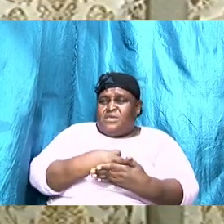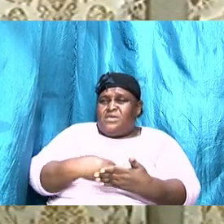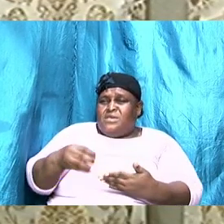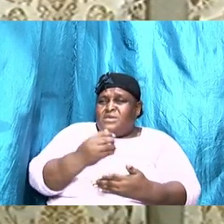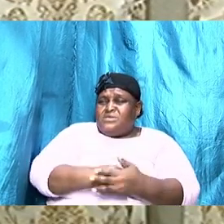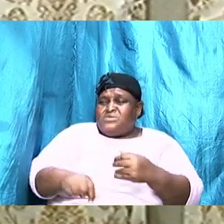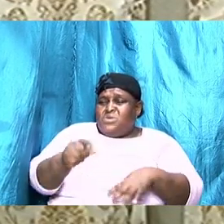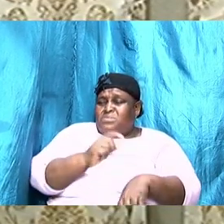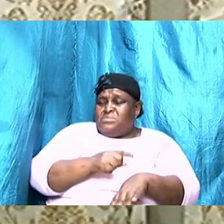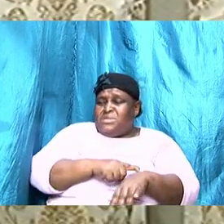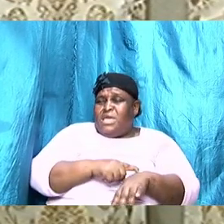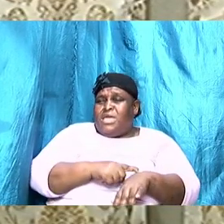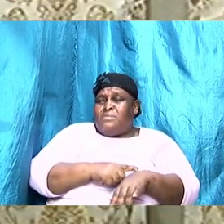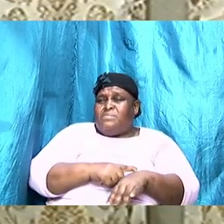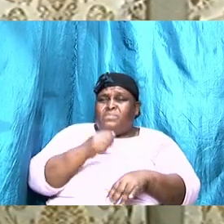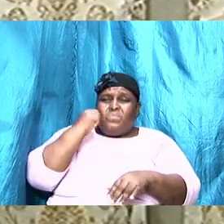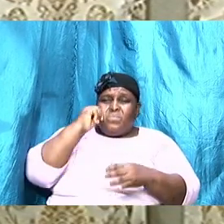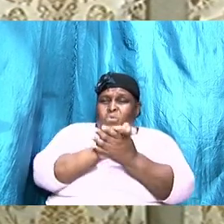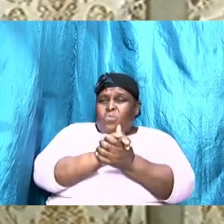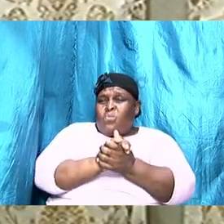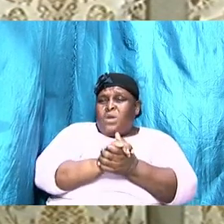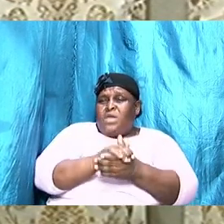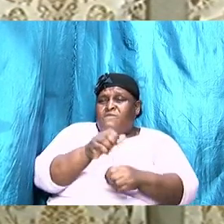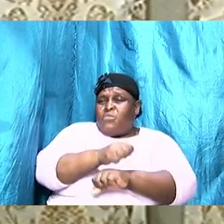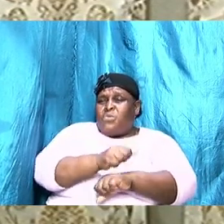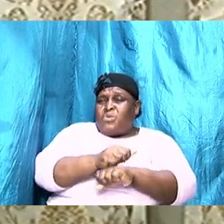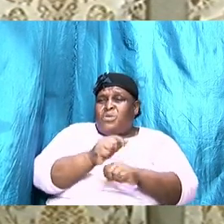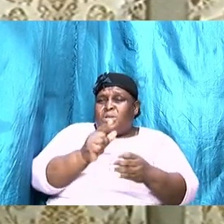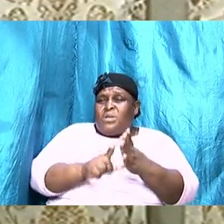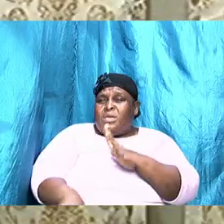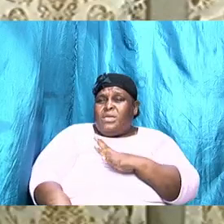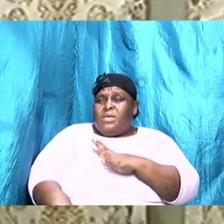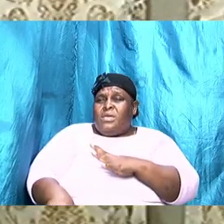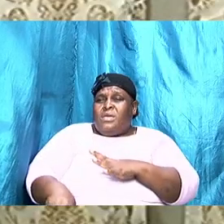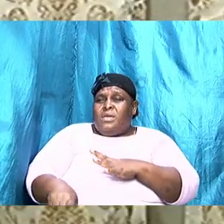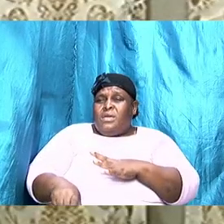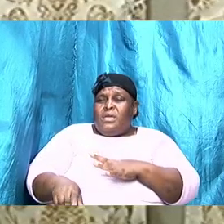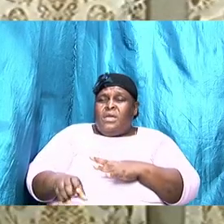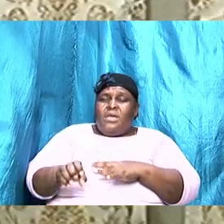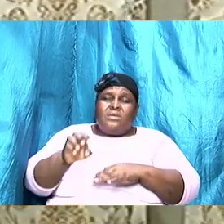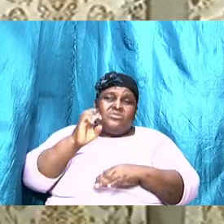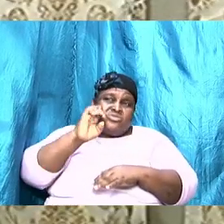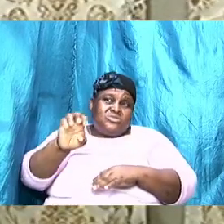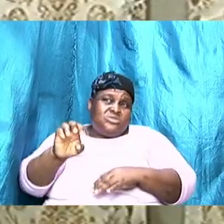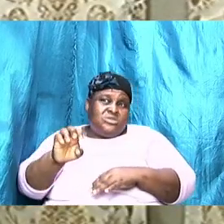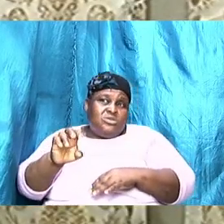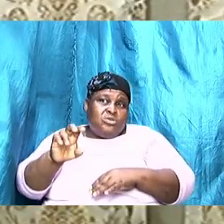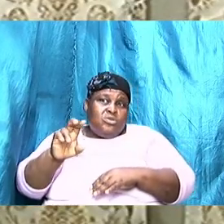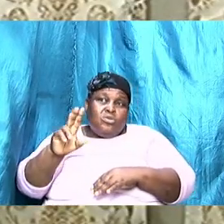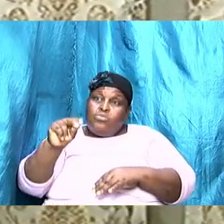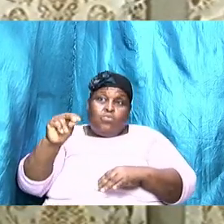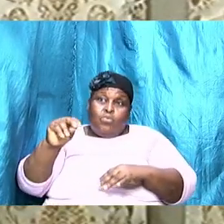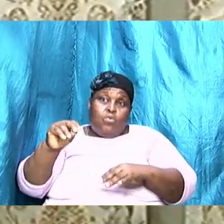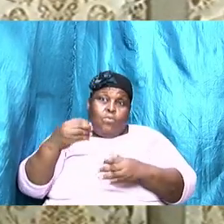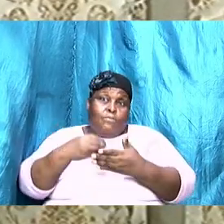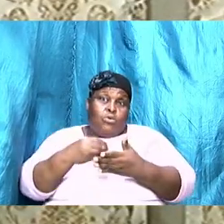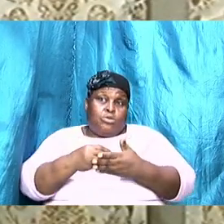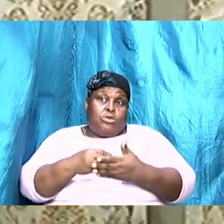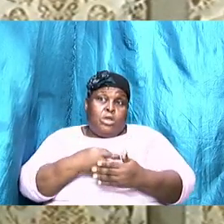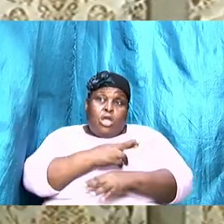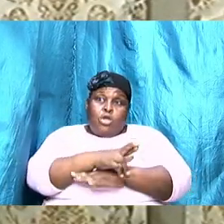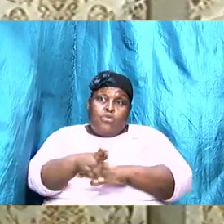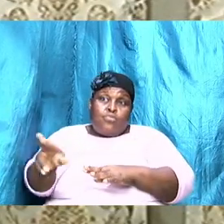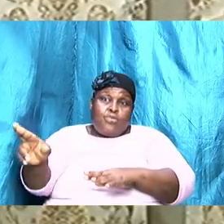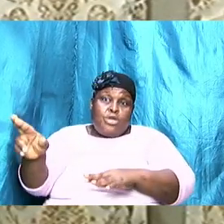that the wife earns less for argument sake and she run out of money and she reach her work and